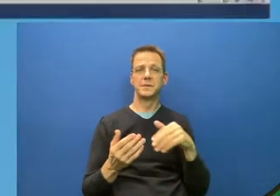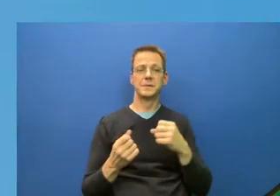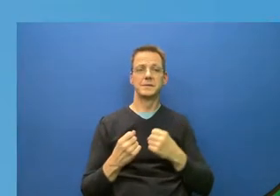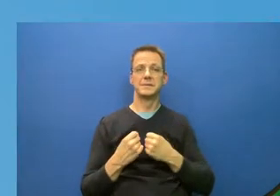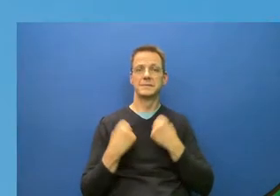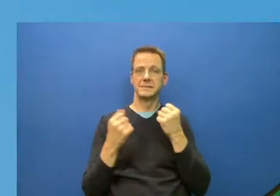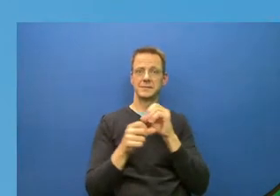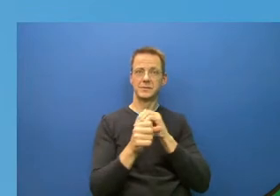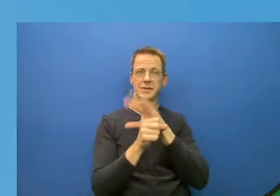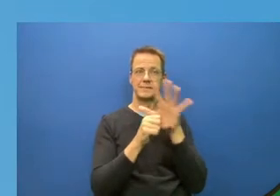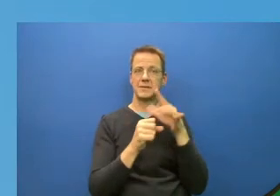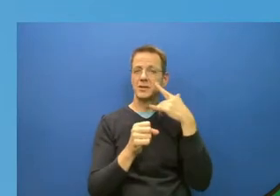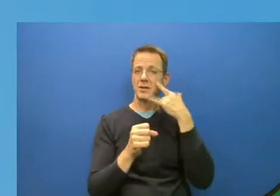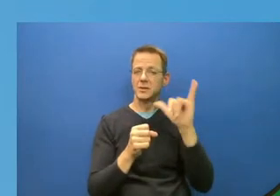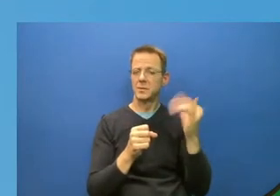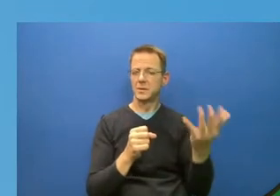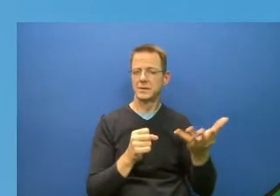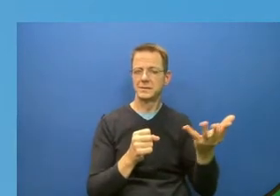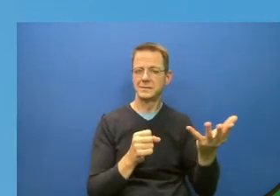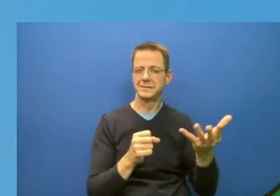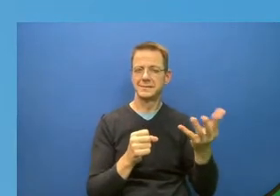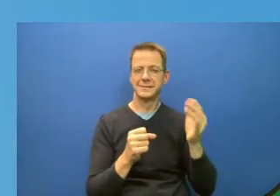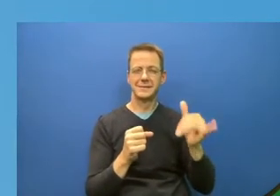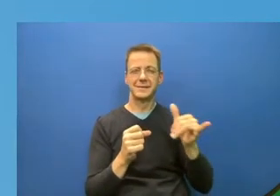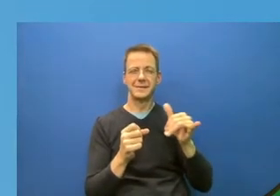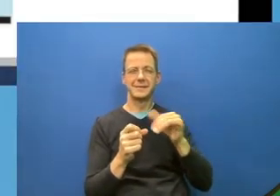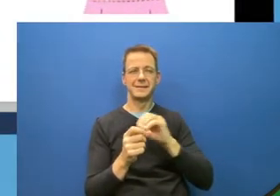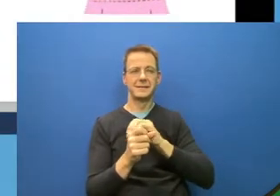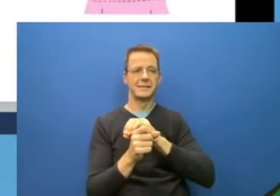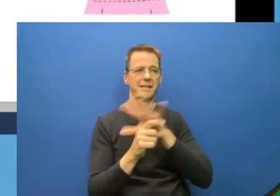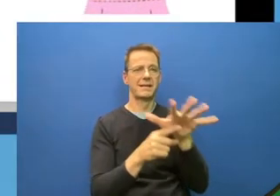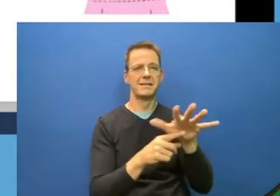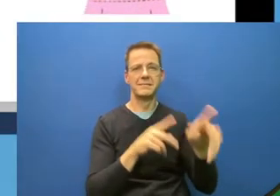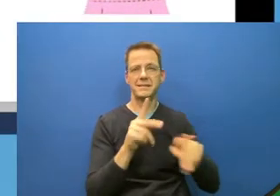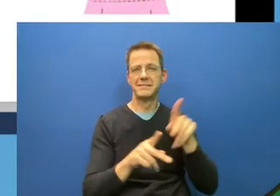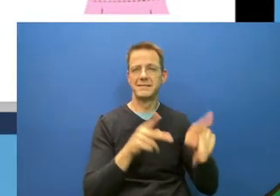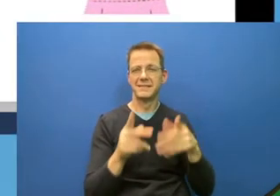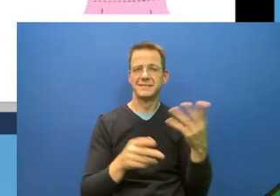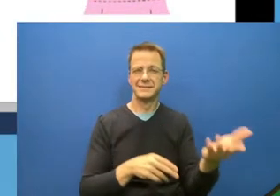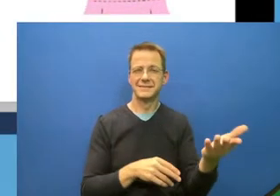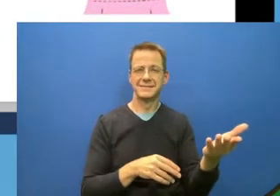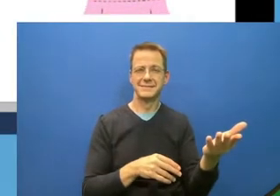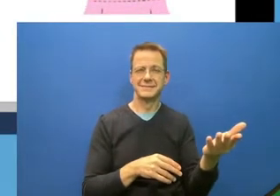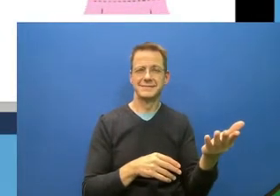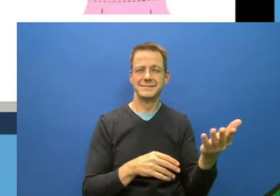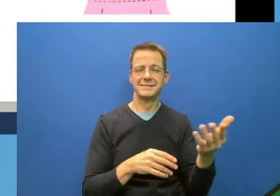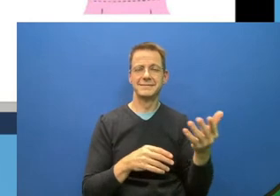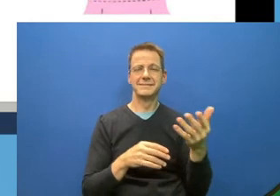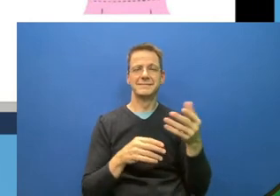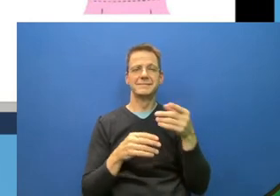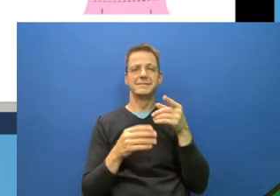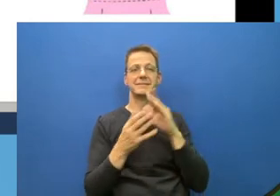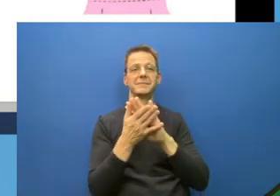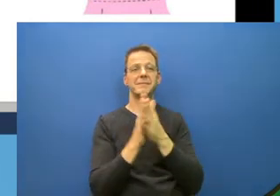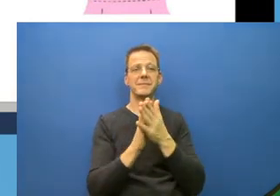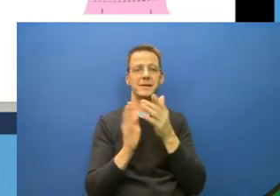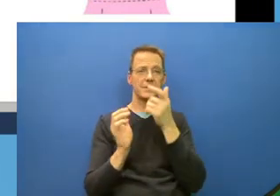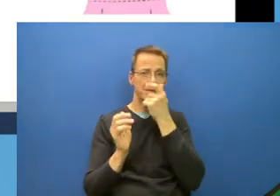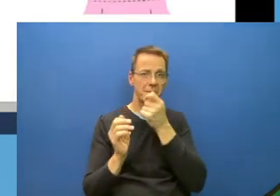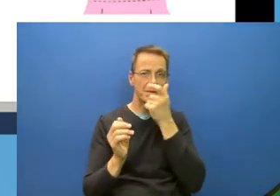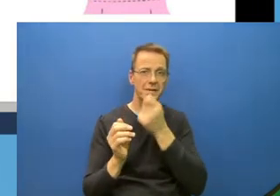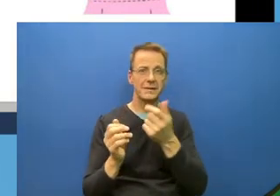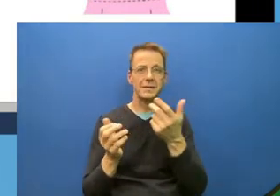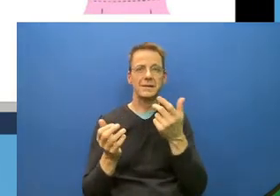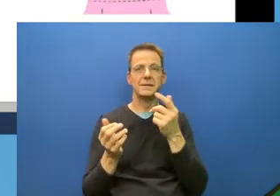a cold or cold-like symptoms, you get a rapid test, you take an antiviral. There's one that's nearing approval and another one just reported